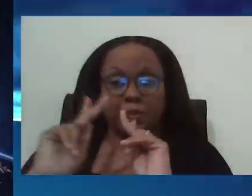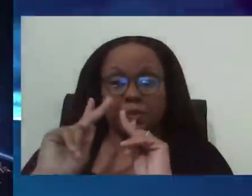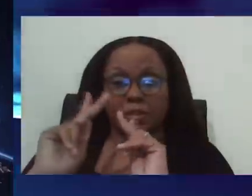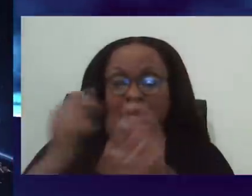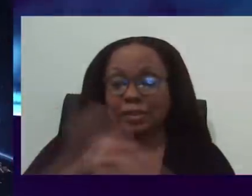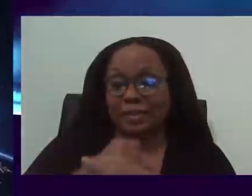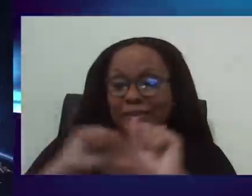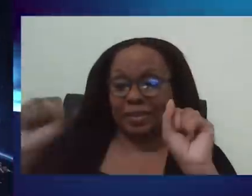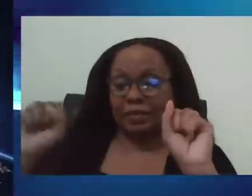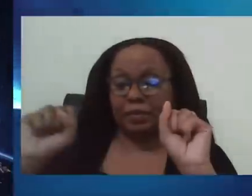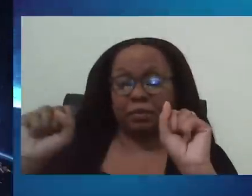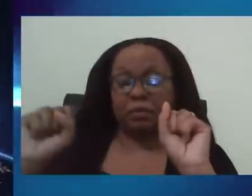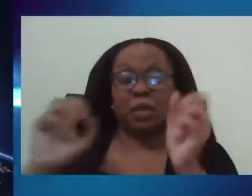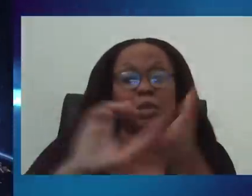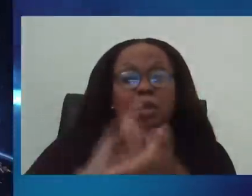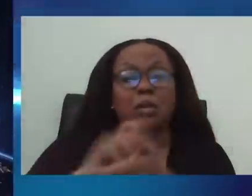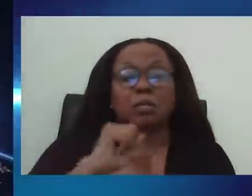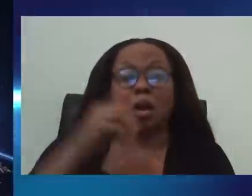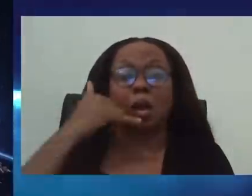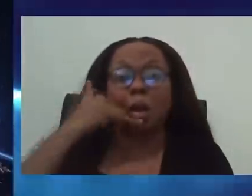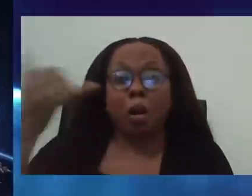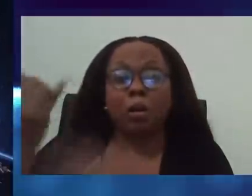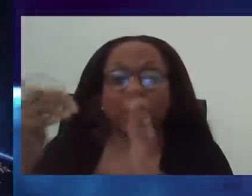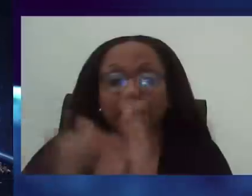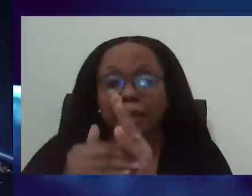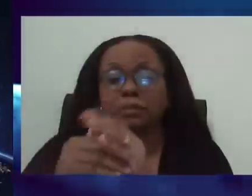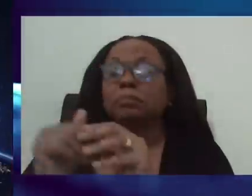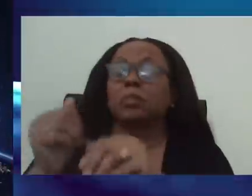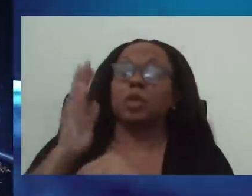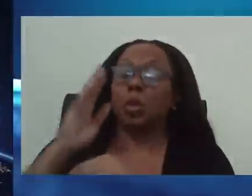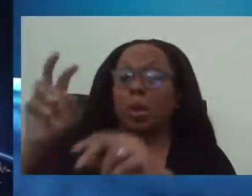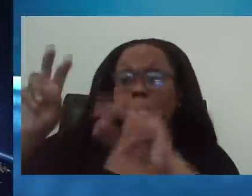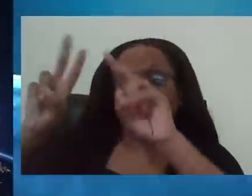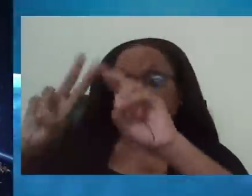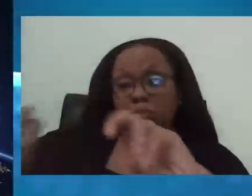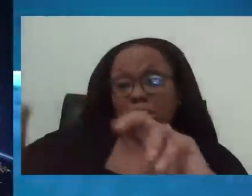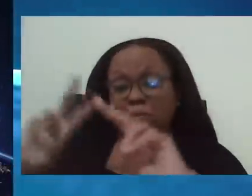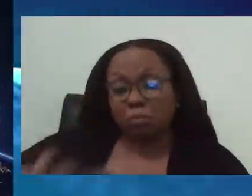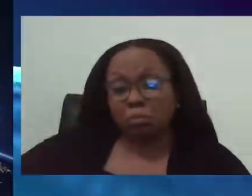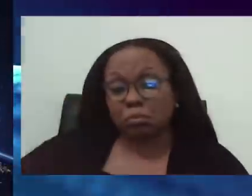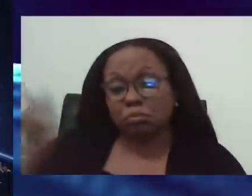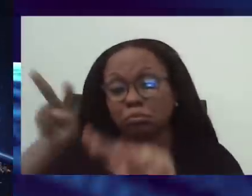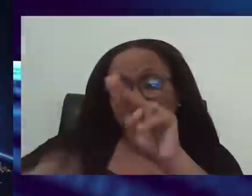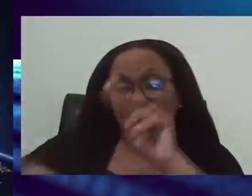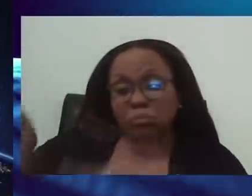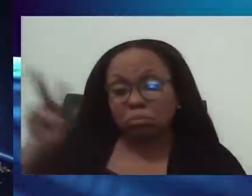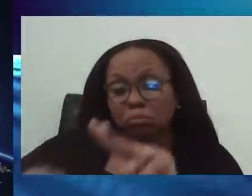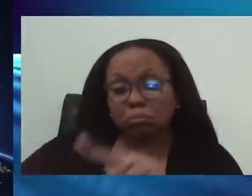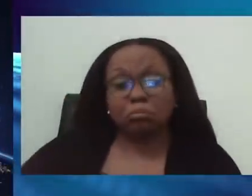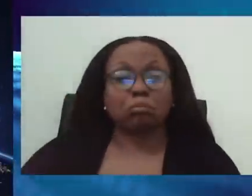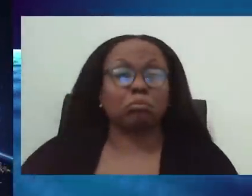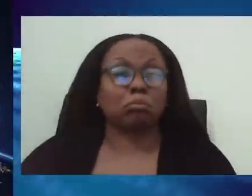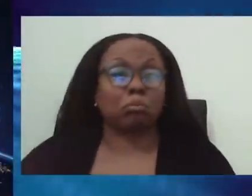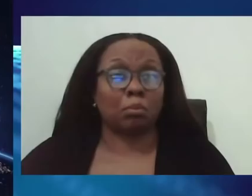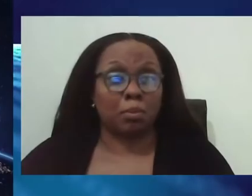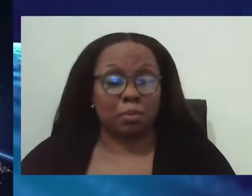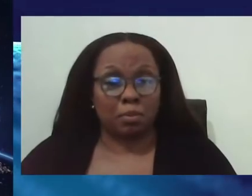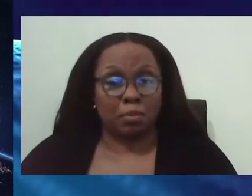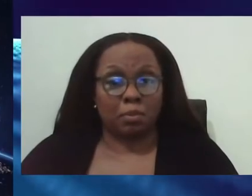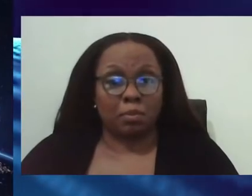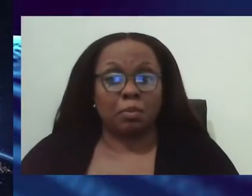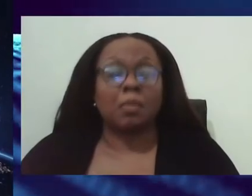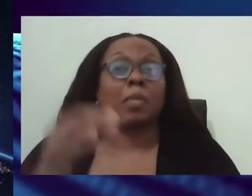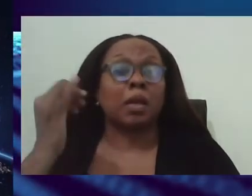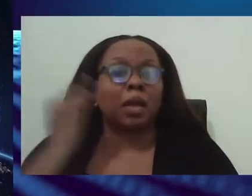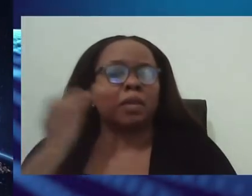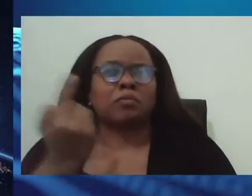isolation, right? They're just monitored, they're kept there. If they have to, for instance, have a change in status, they make the call,